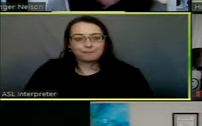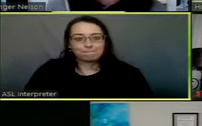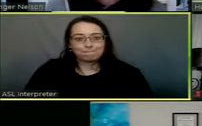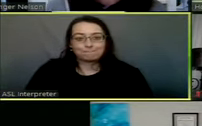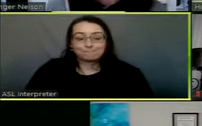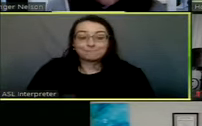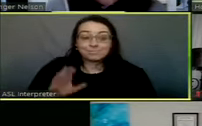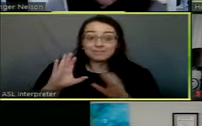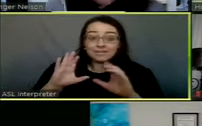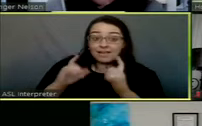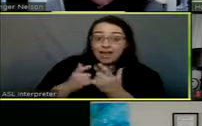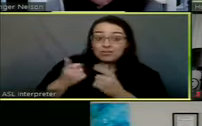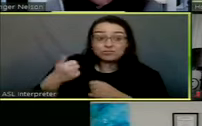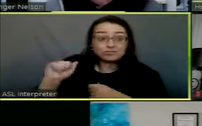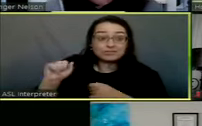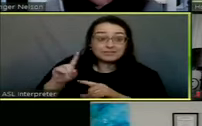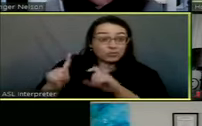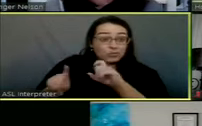Council, questions?